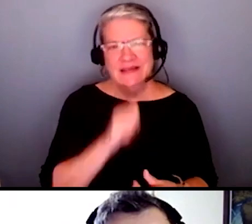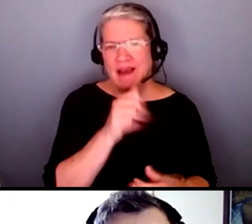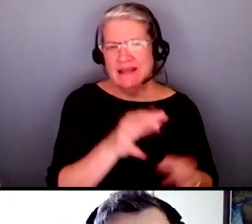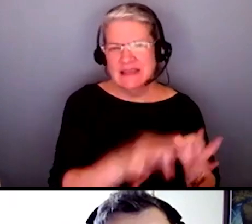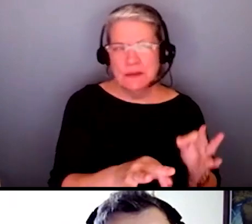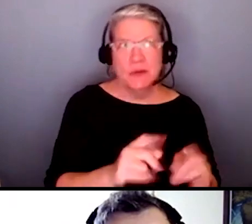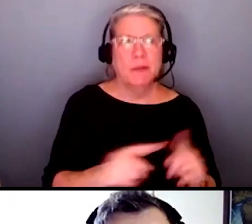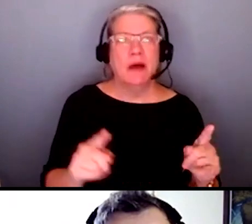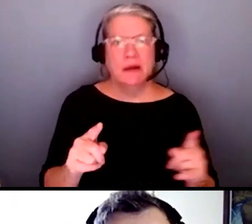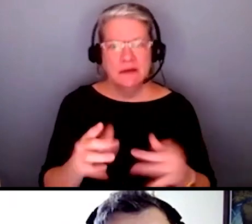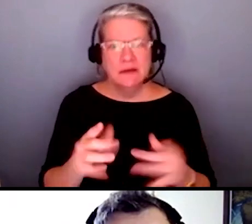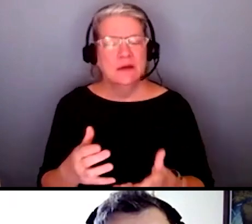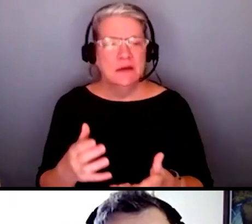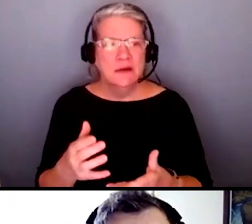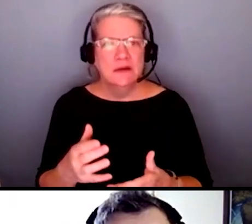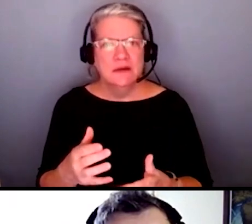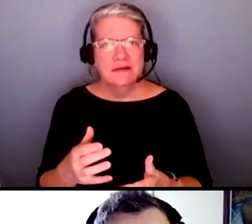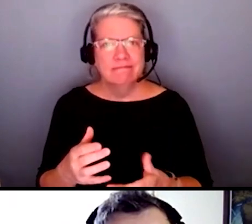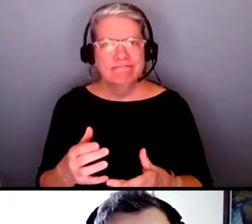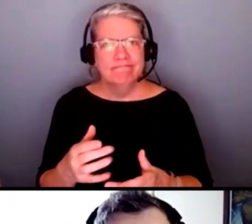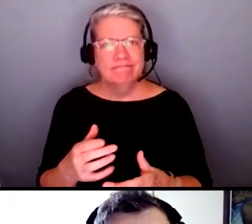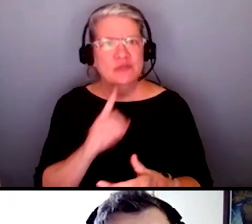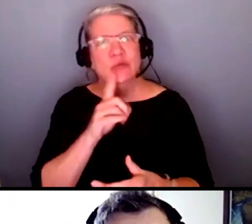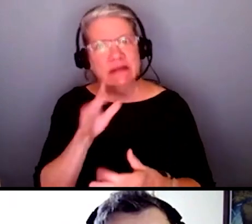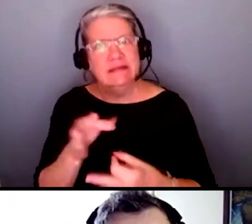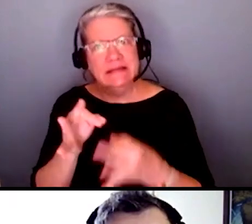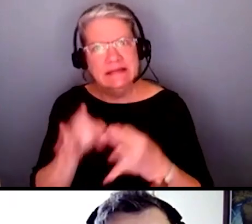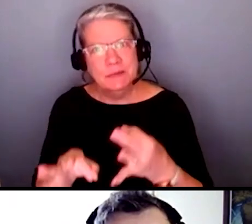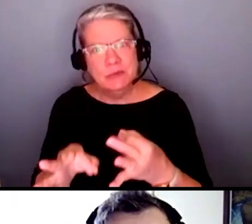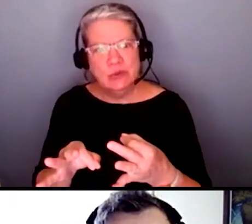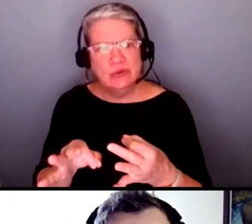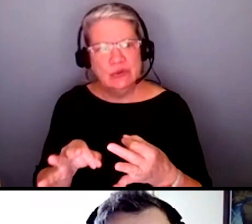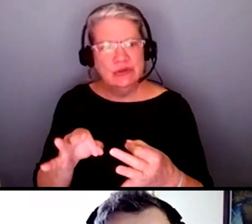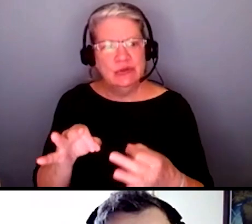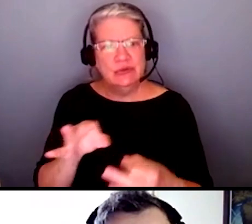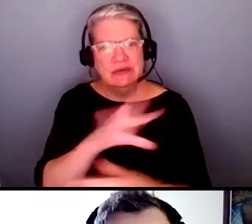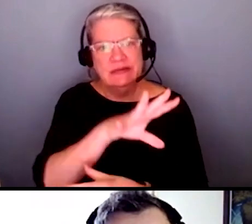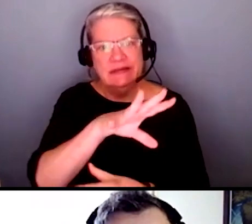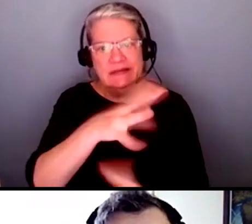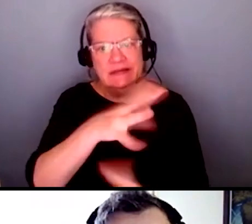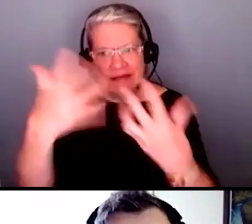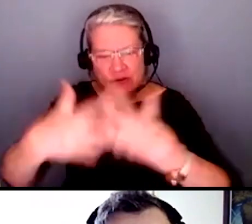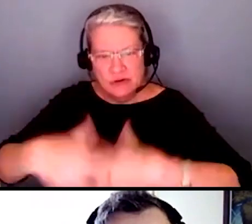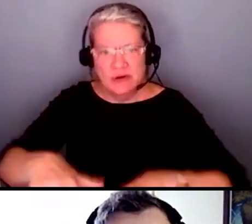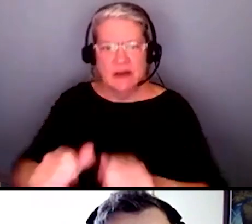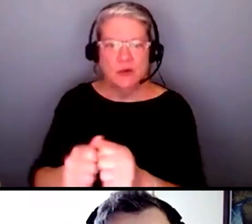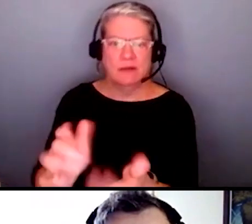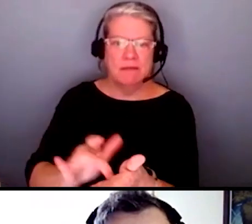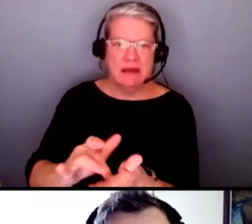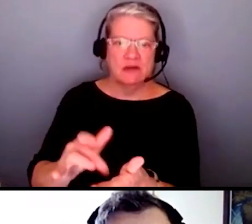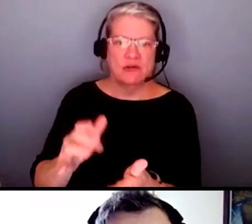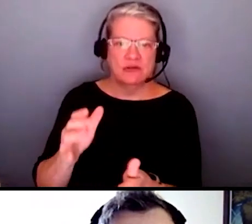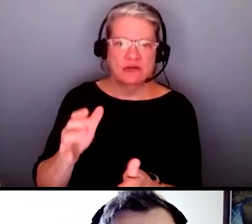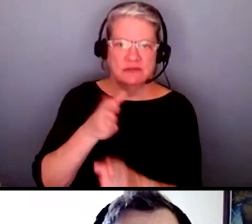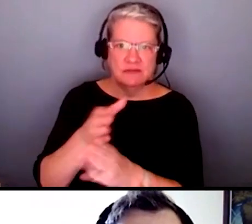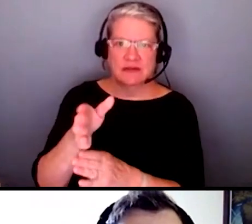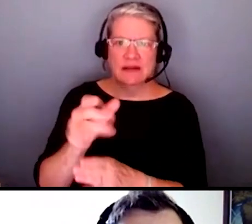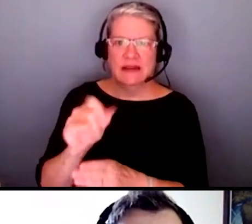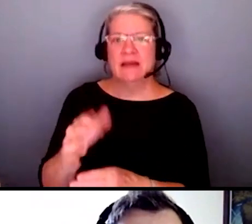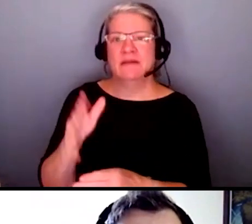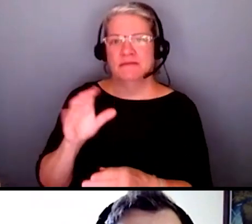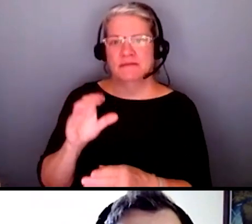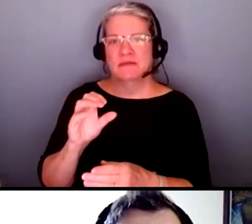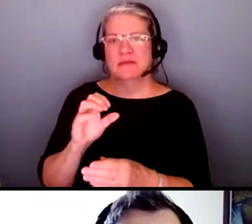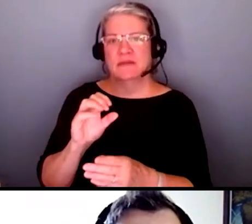they are relatively simple to integrate into medical schools if the resources are out there i mean why wouldn't each hospital